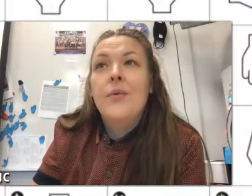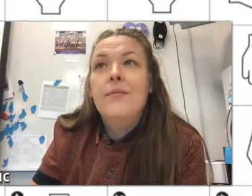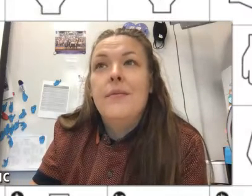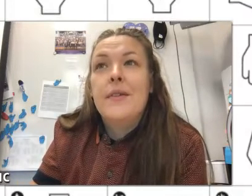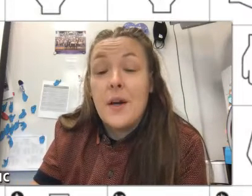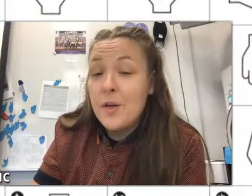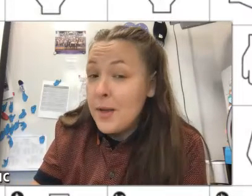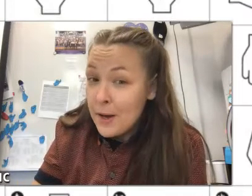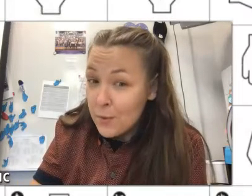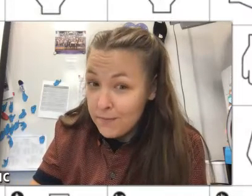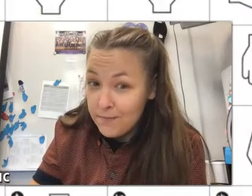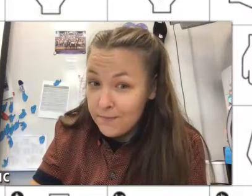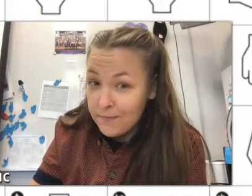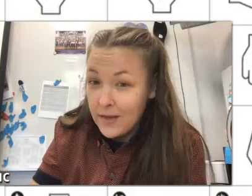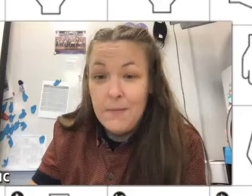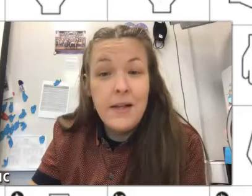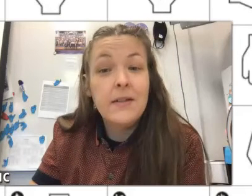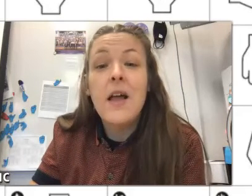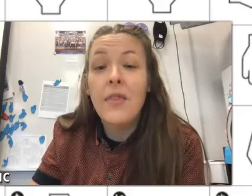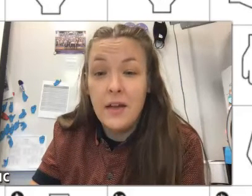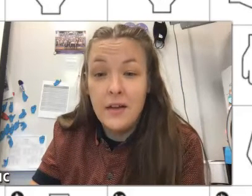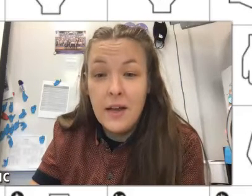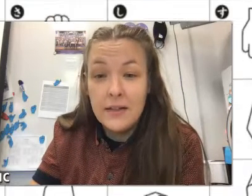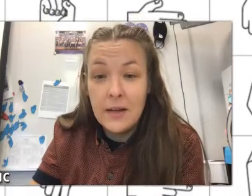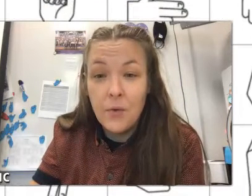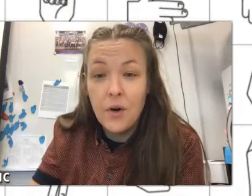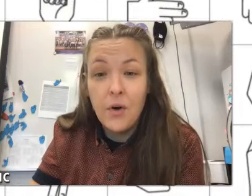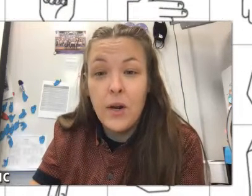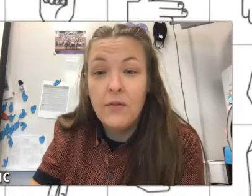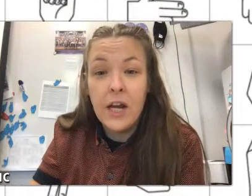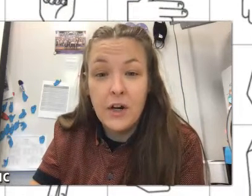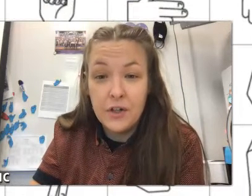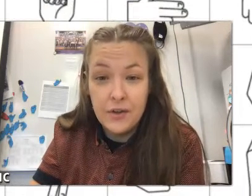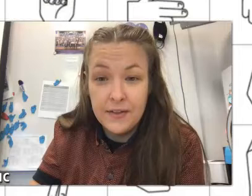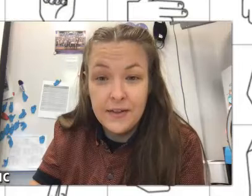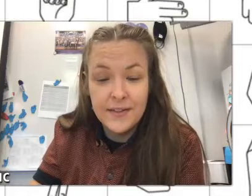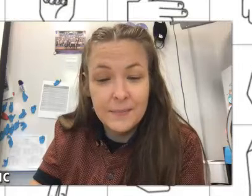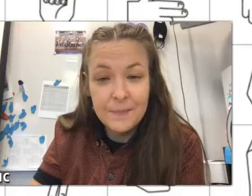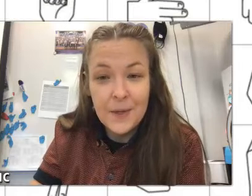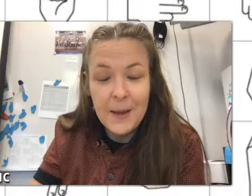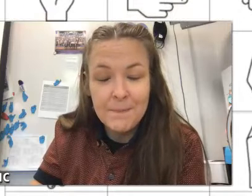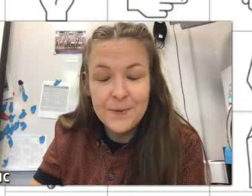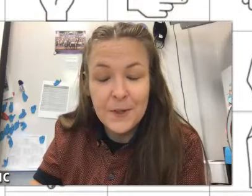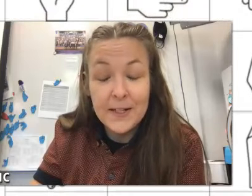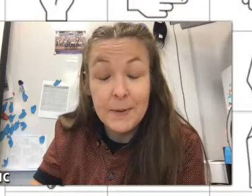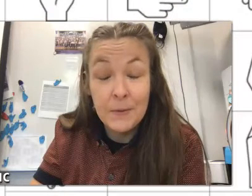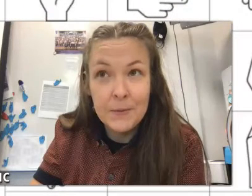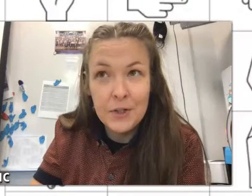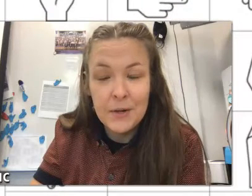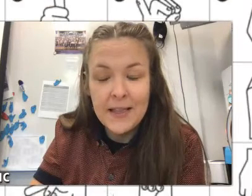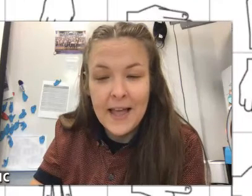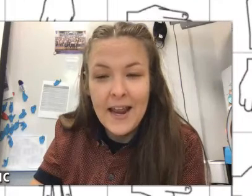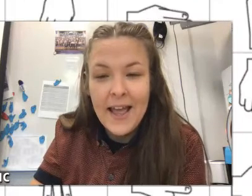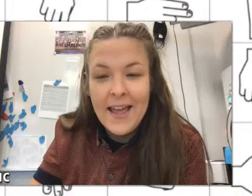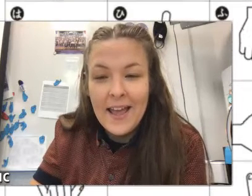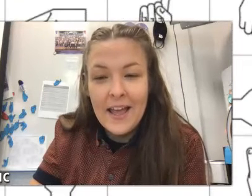So it's not going to be a bad word. It means nothing except for whatever character this is. Okay. So let's be real